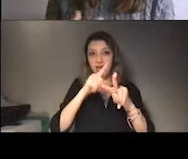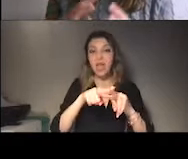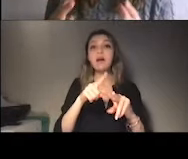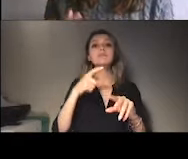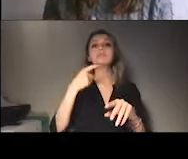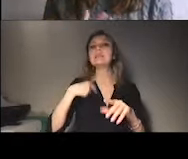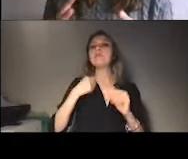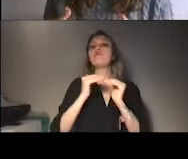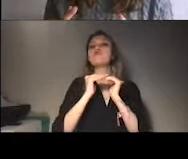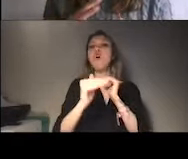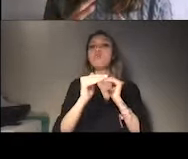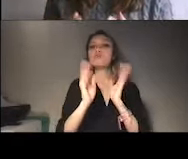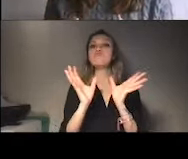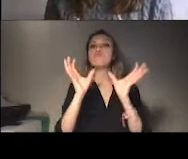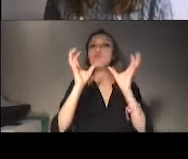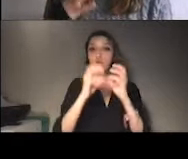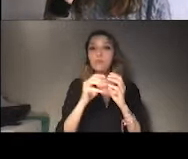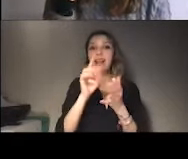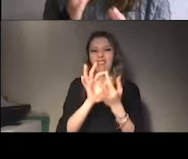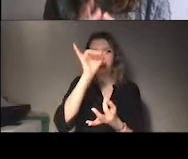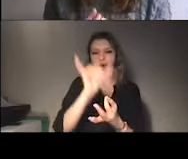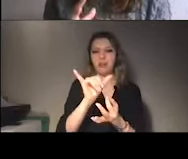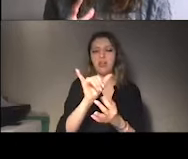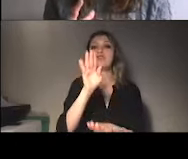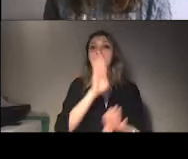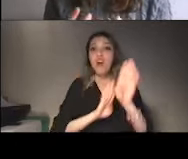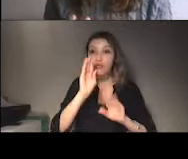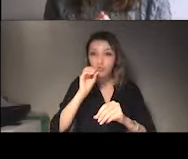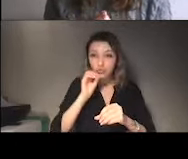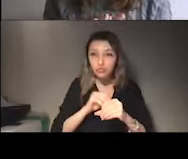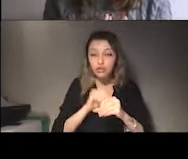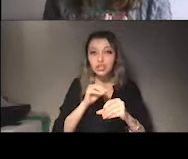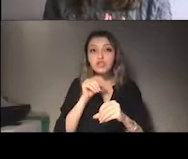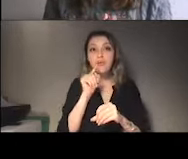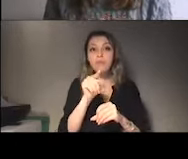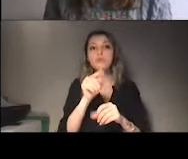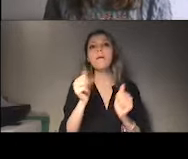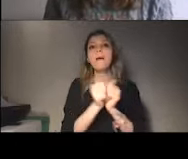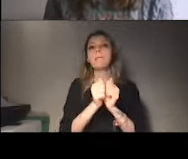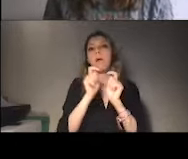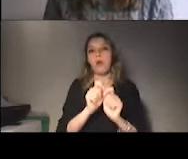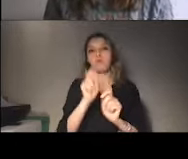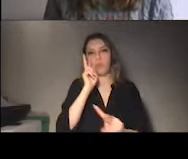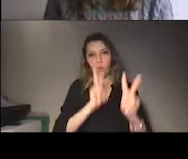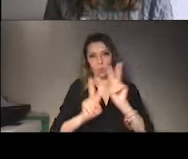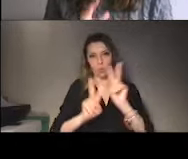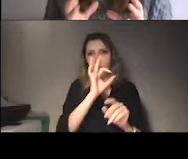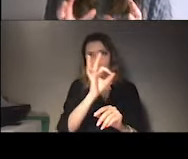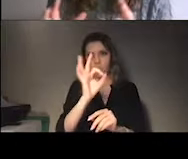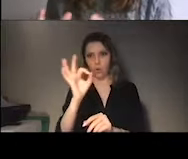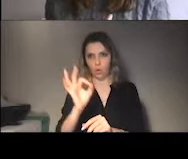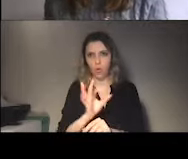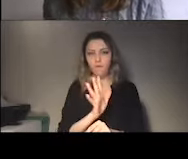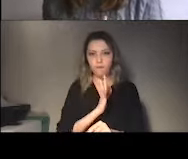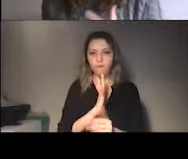As you can see, or maybe if you cannot see, that on the page there are, like, approximately more than